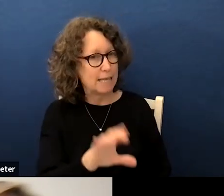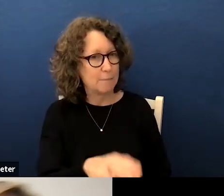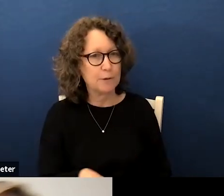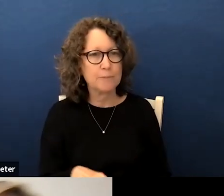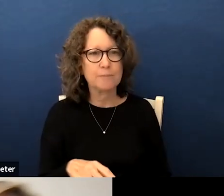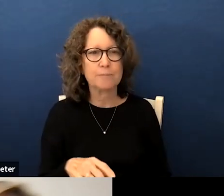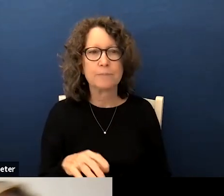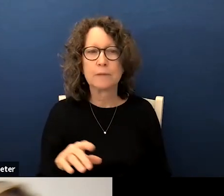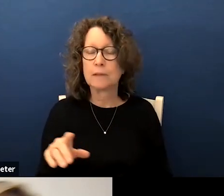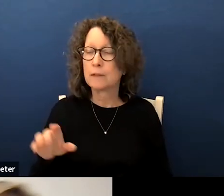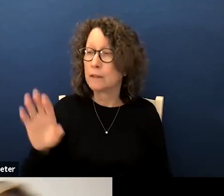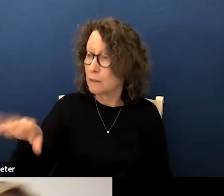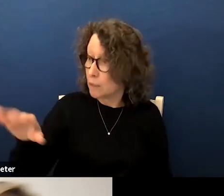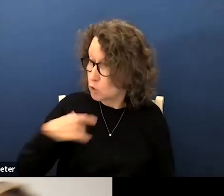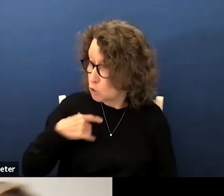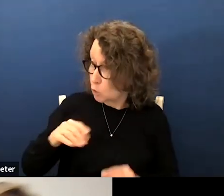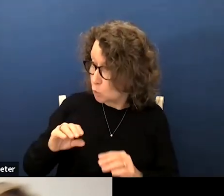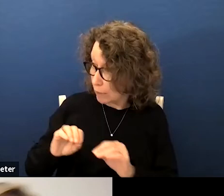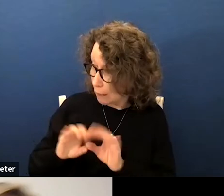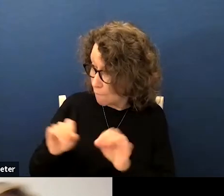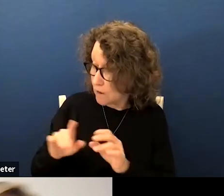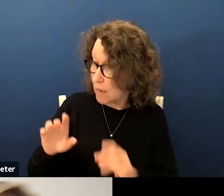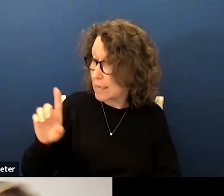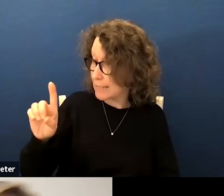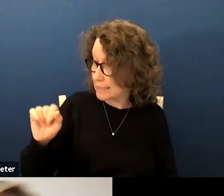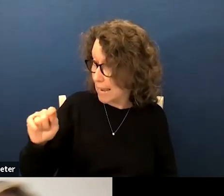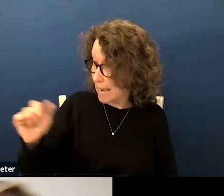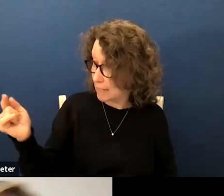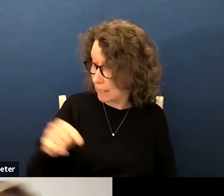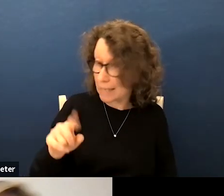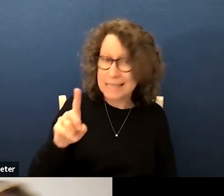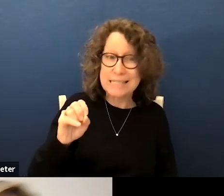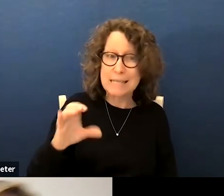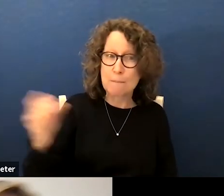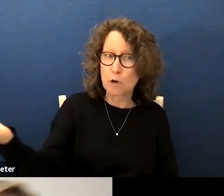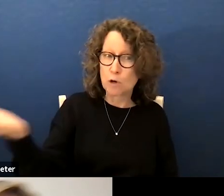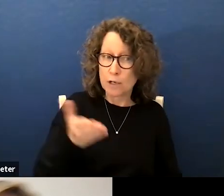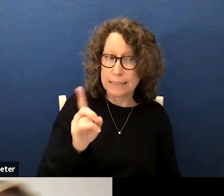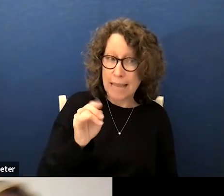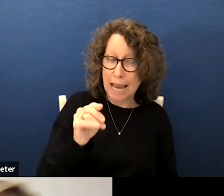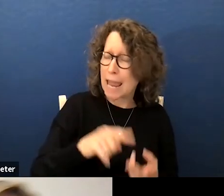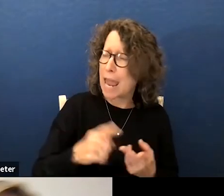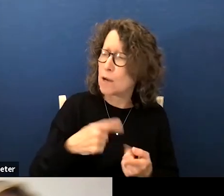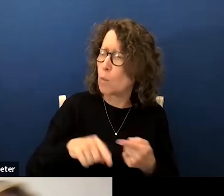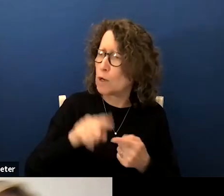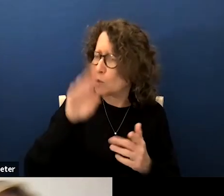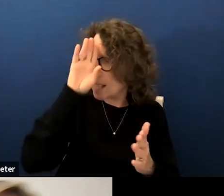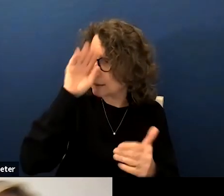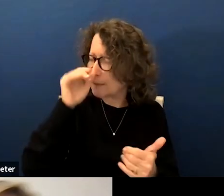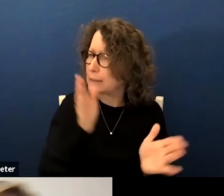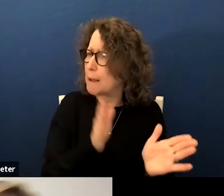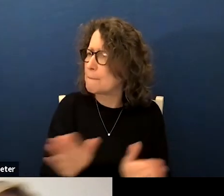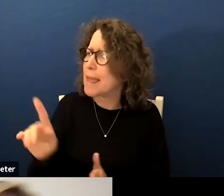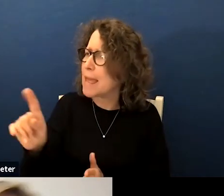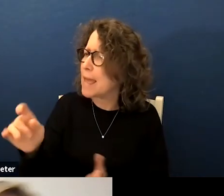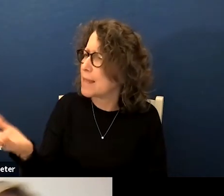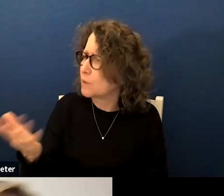carrie so to clarify you will bring uh some data back to us in december and when do you anticipate a plan